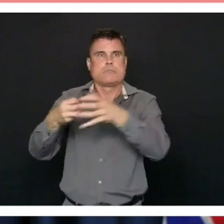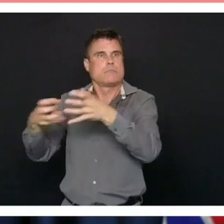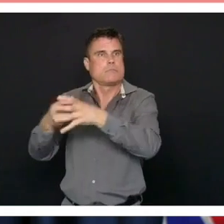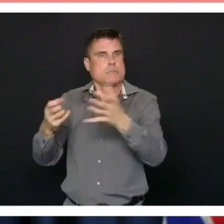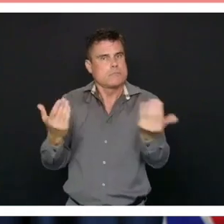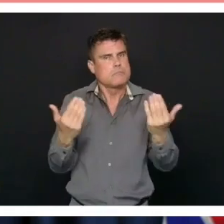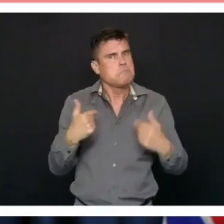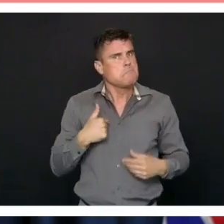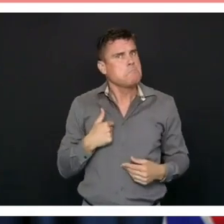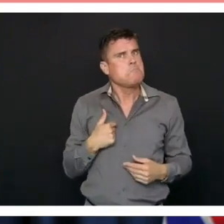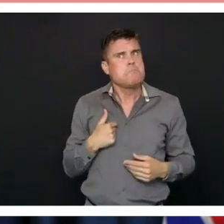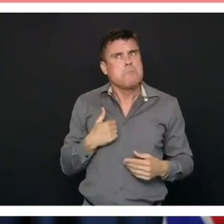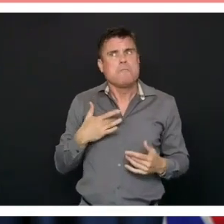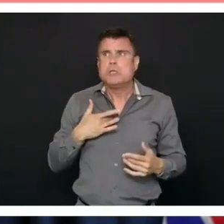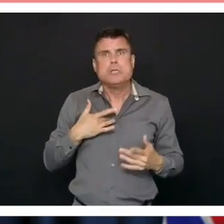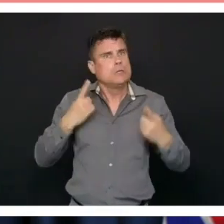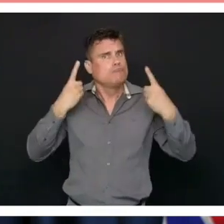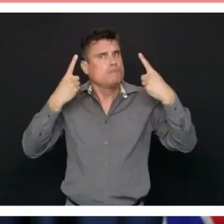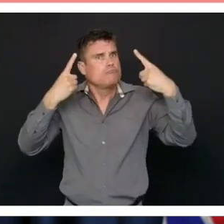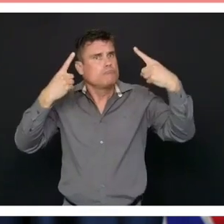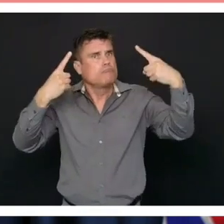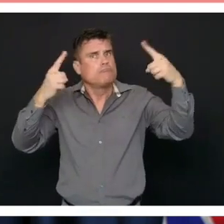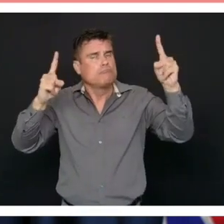Our next question comes from Keith Baldry.